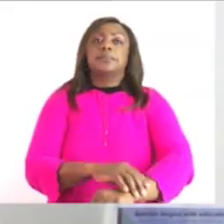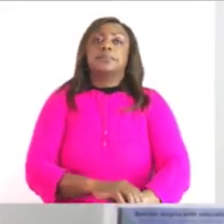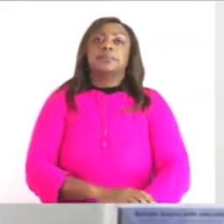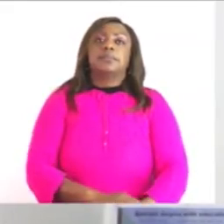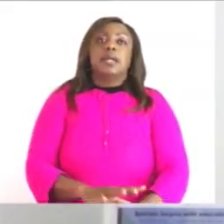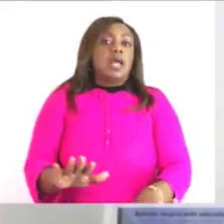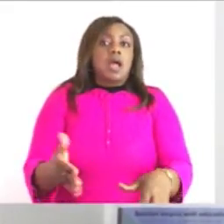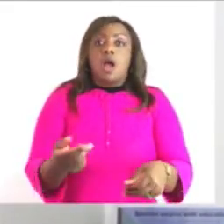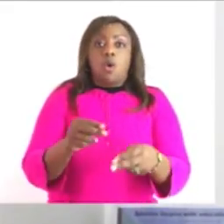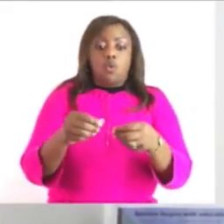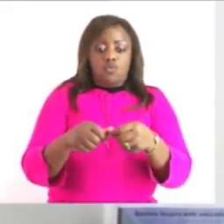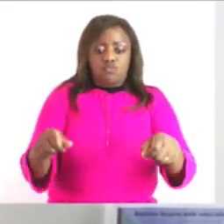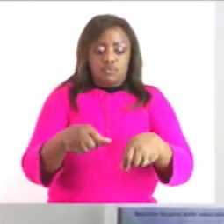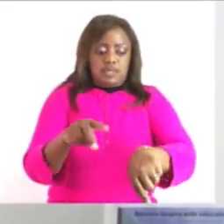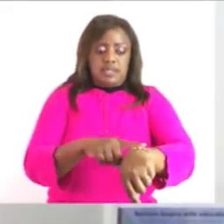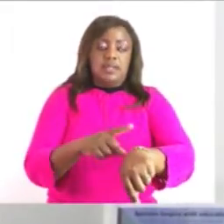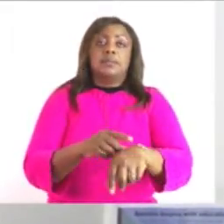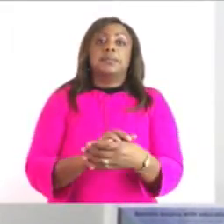time time is to measure